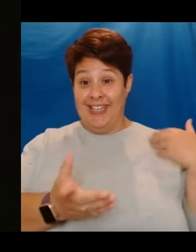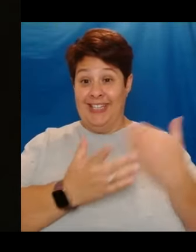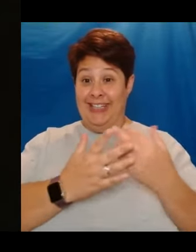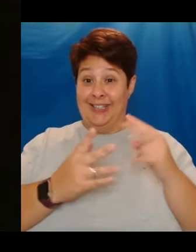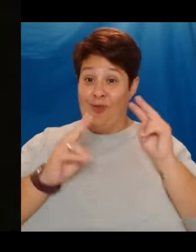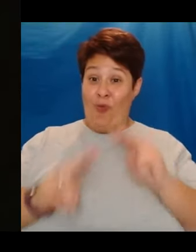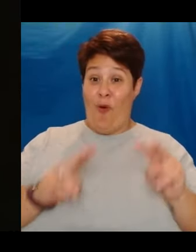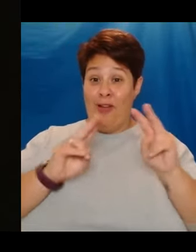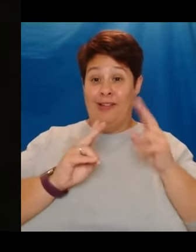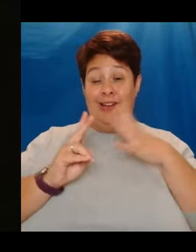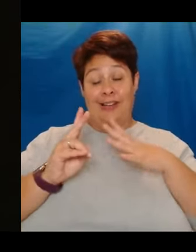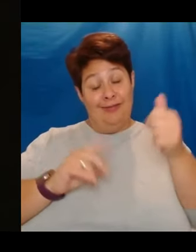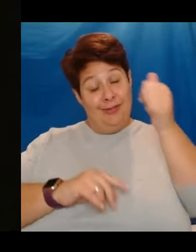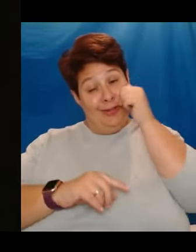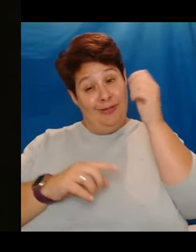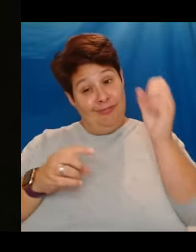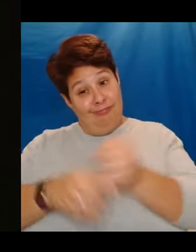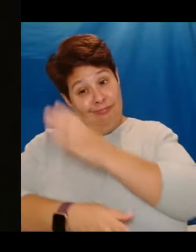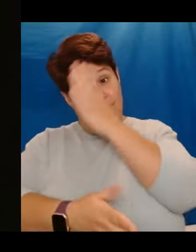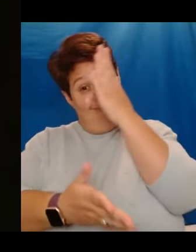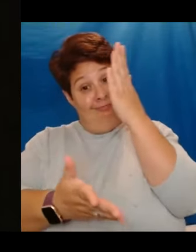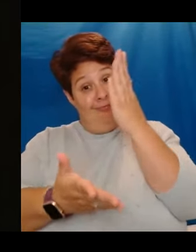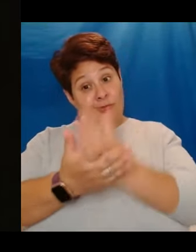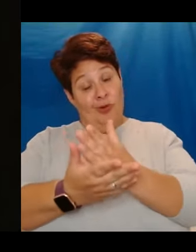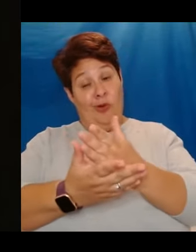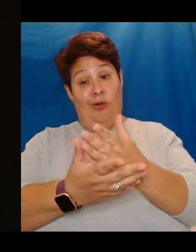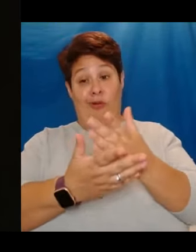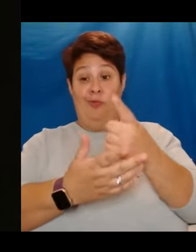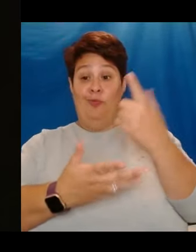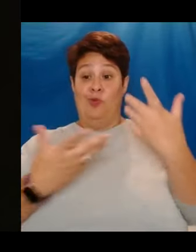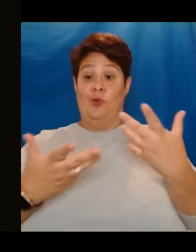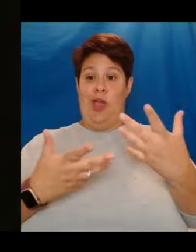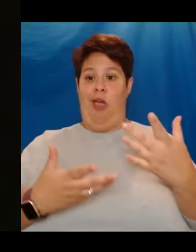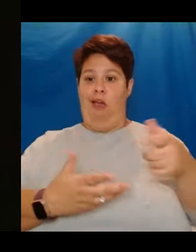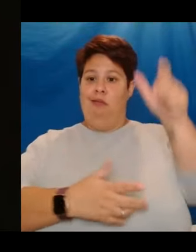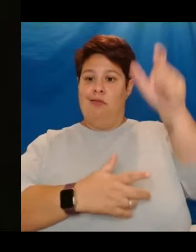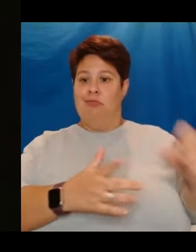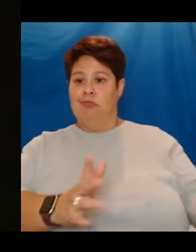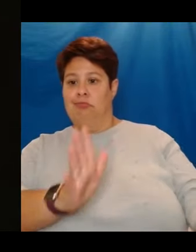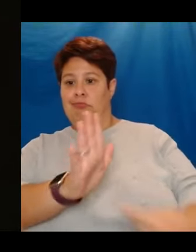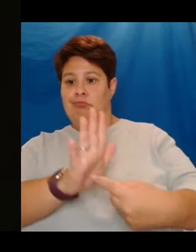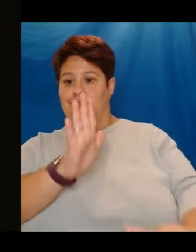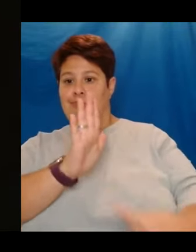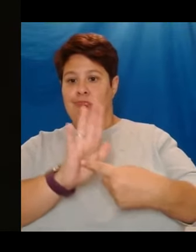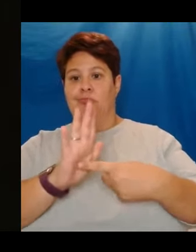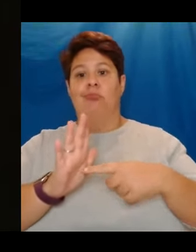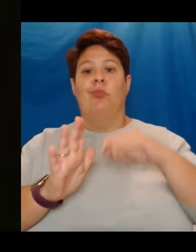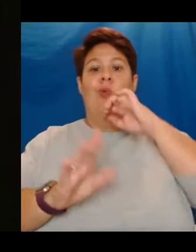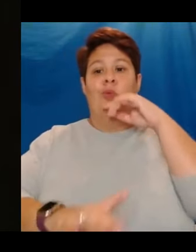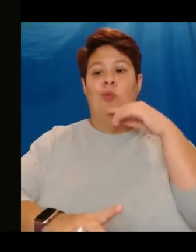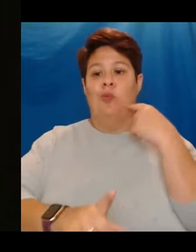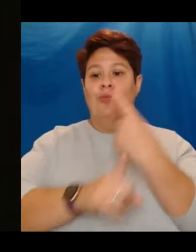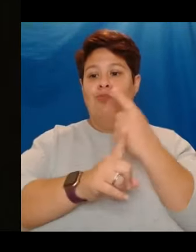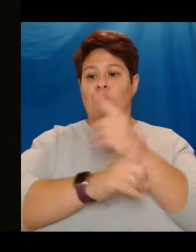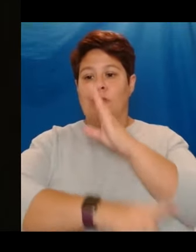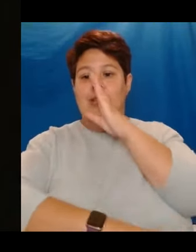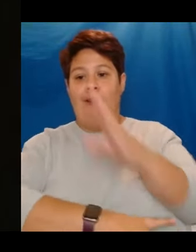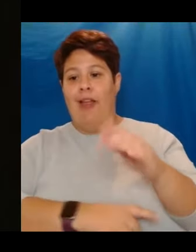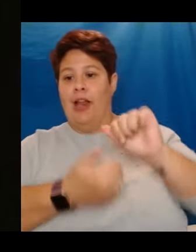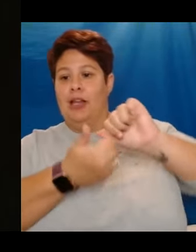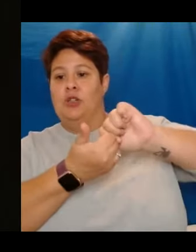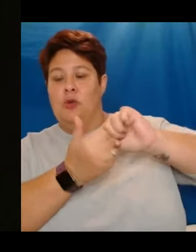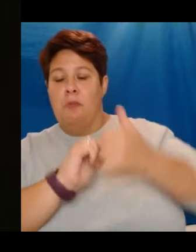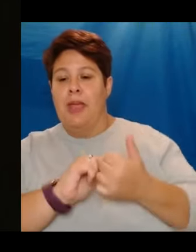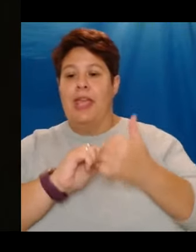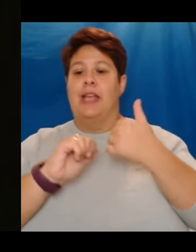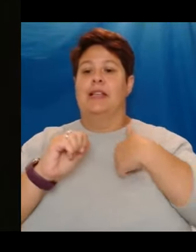to ensure the baton was passed on to someone who would rise to the occasion by speaking directly to their peers, colleagues, creatives